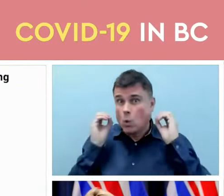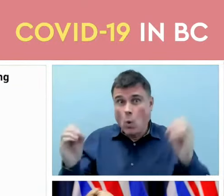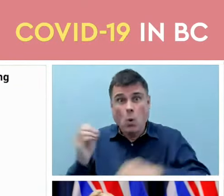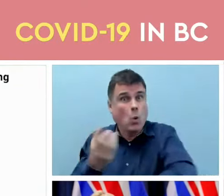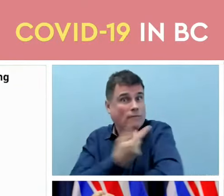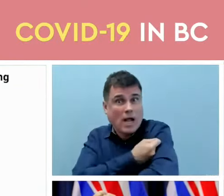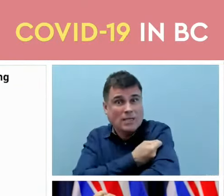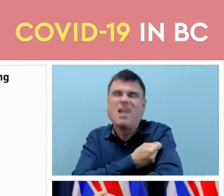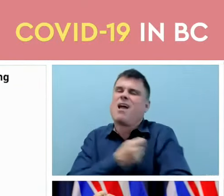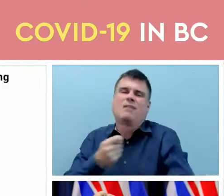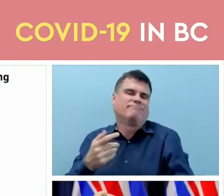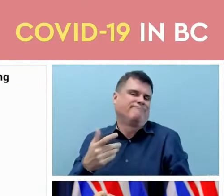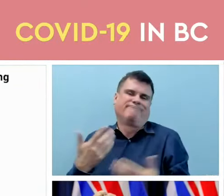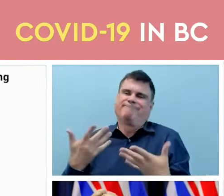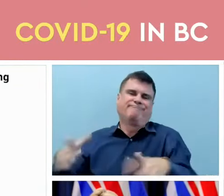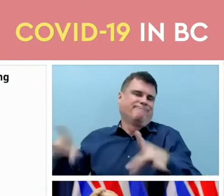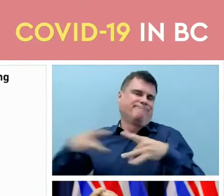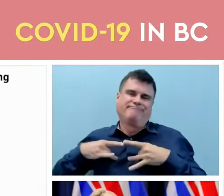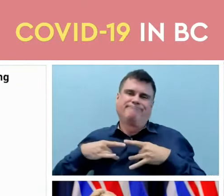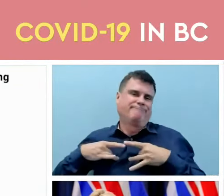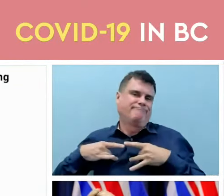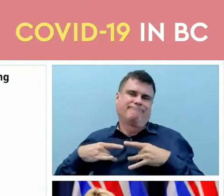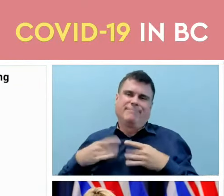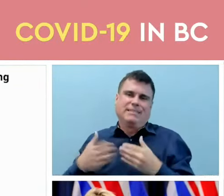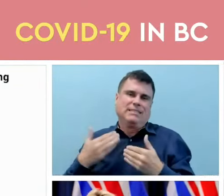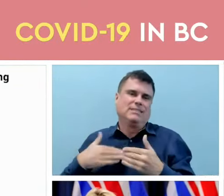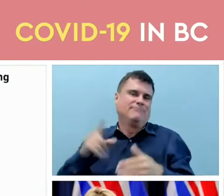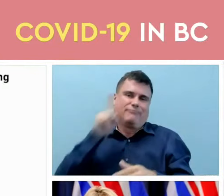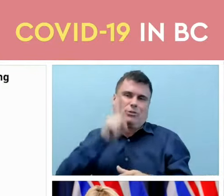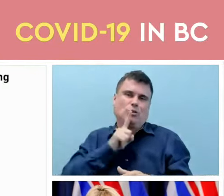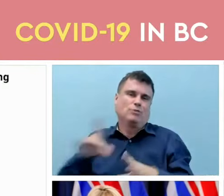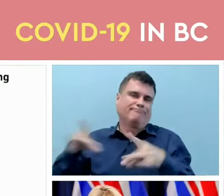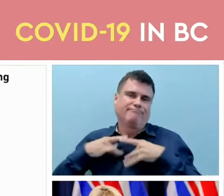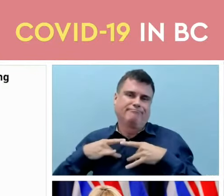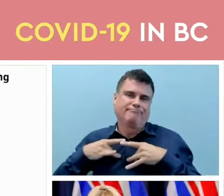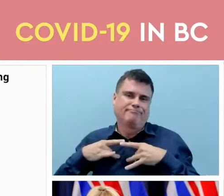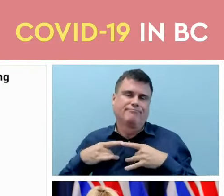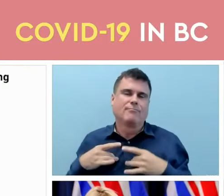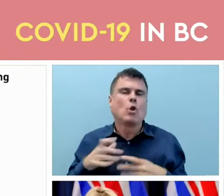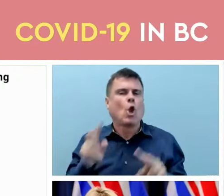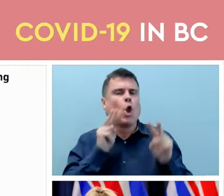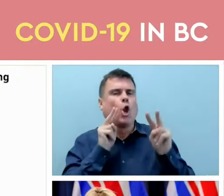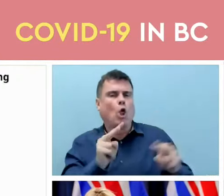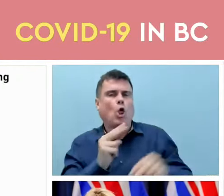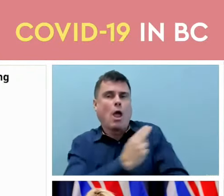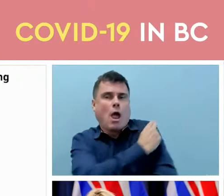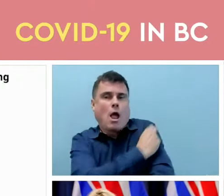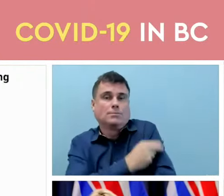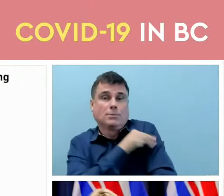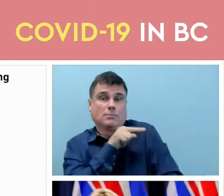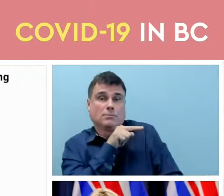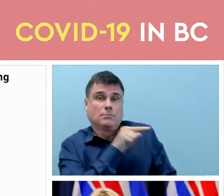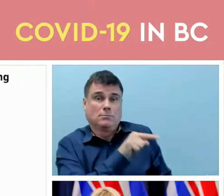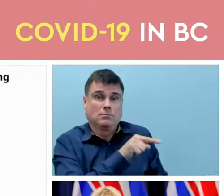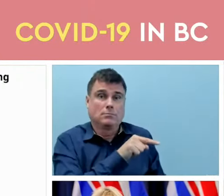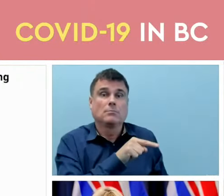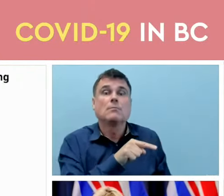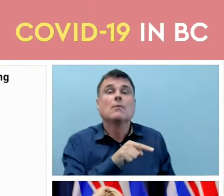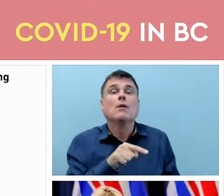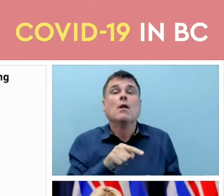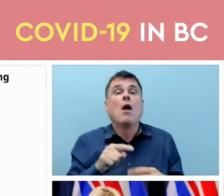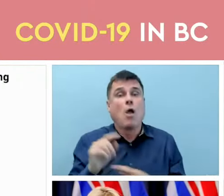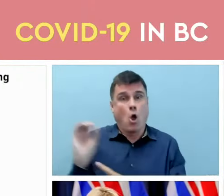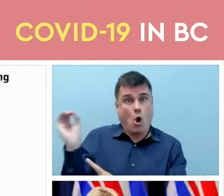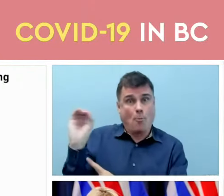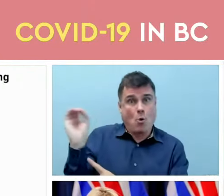hospitalization and rate over this omicron wave we can see that it has differentially impacted people over age 70 and